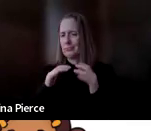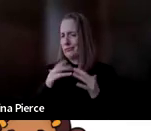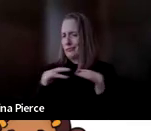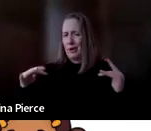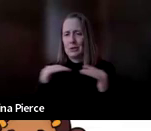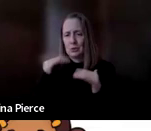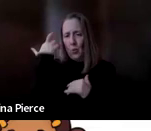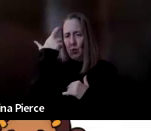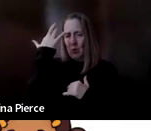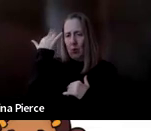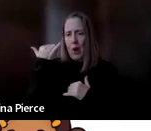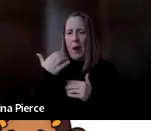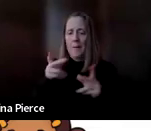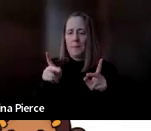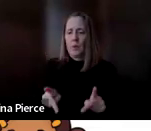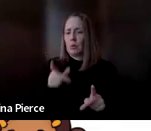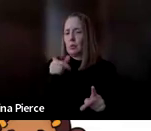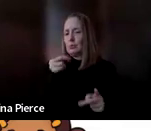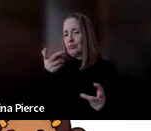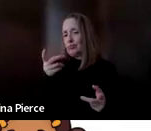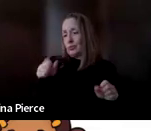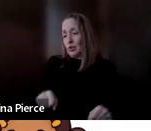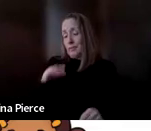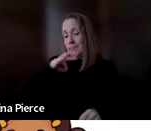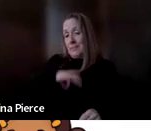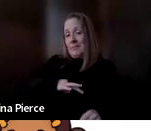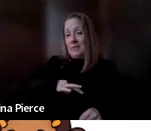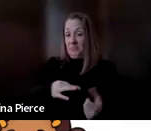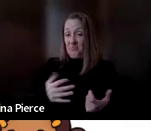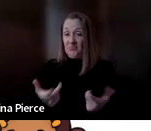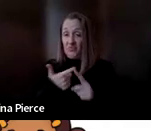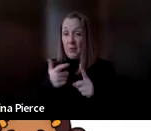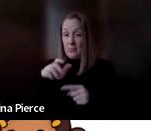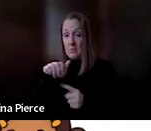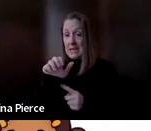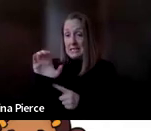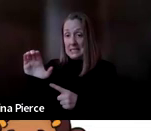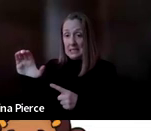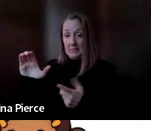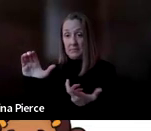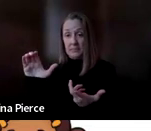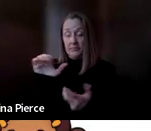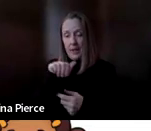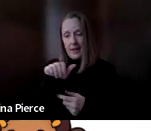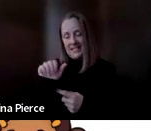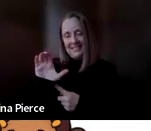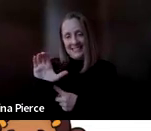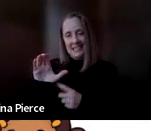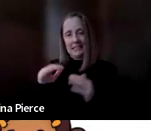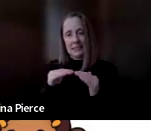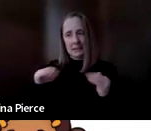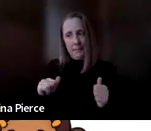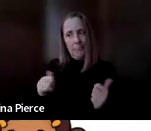someone could benefit from using AAC. And I think one thing to remember about using AAC systems